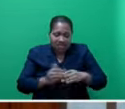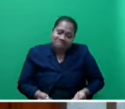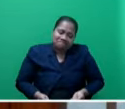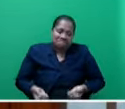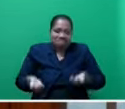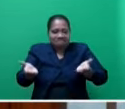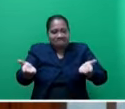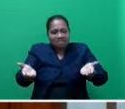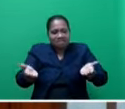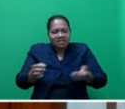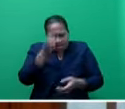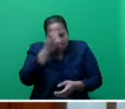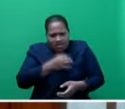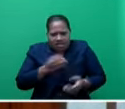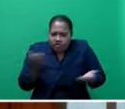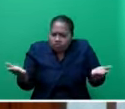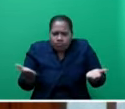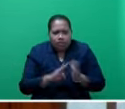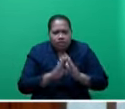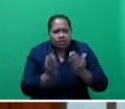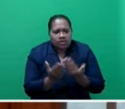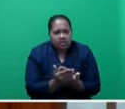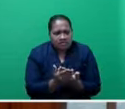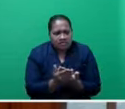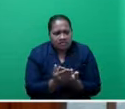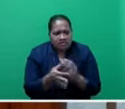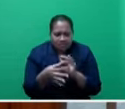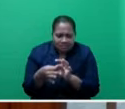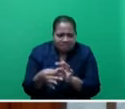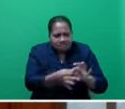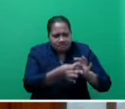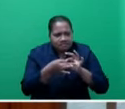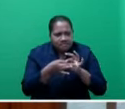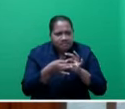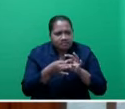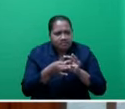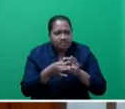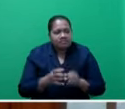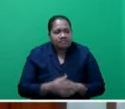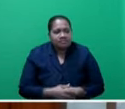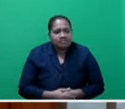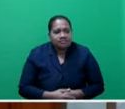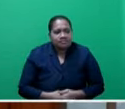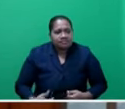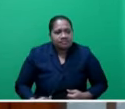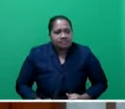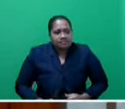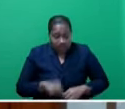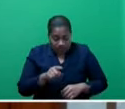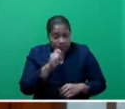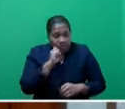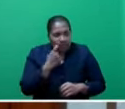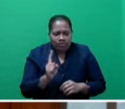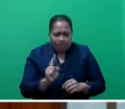believed that bringing together the floor, us across the floor in bipartisanship, would be in the best